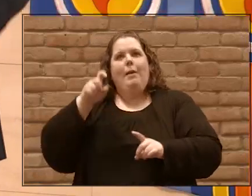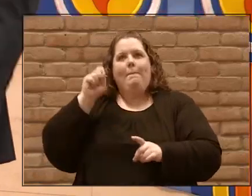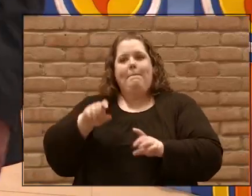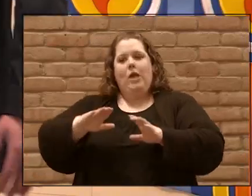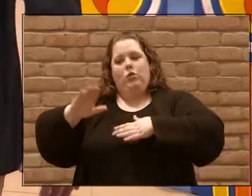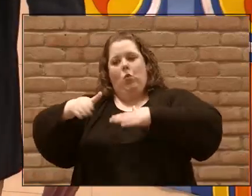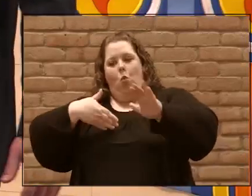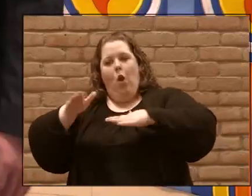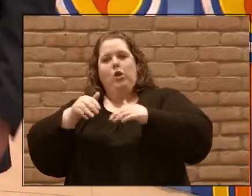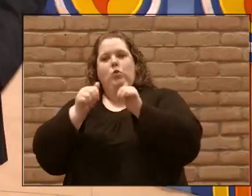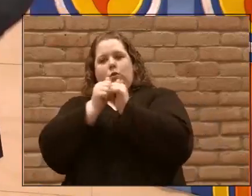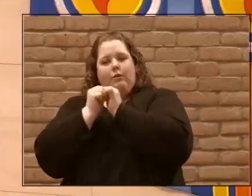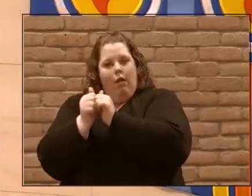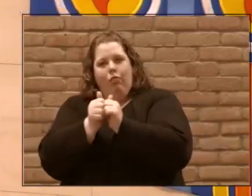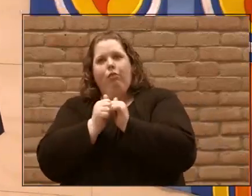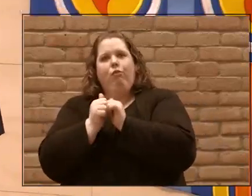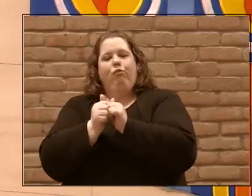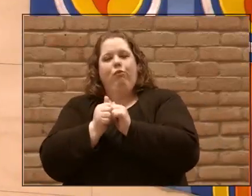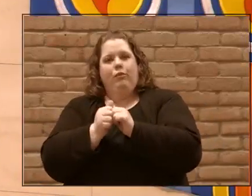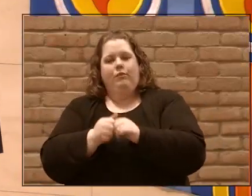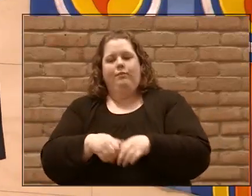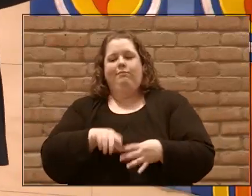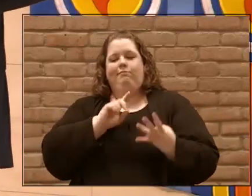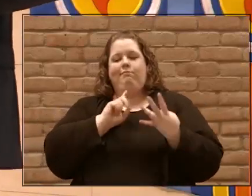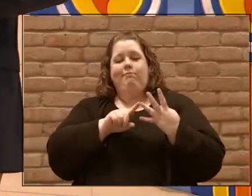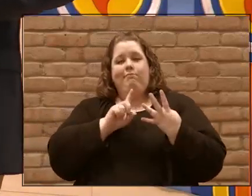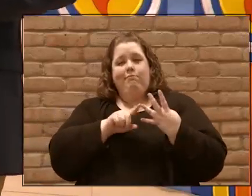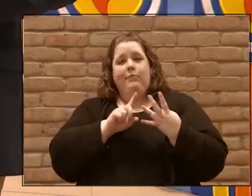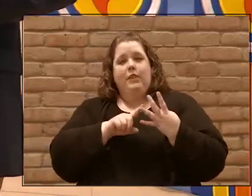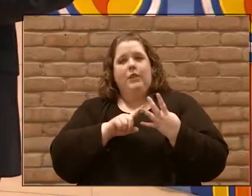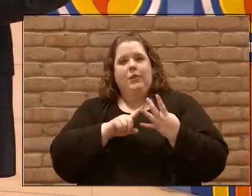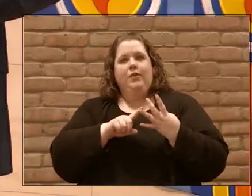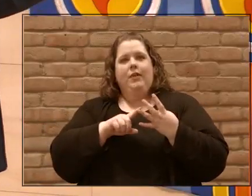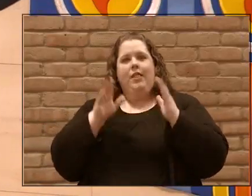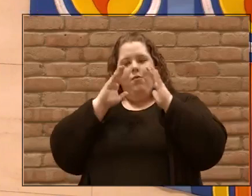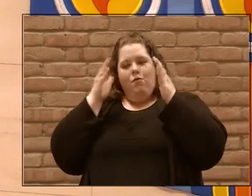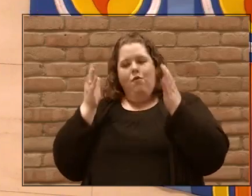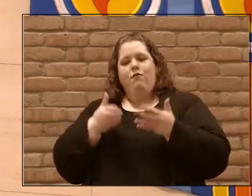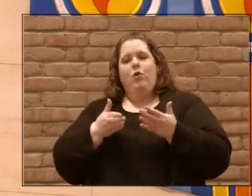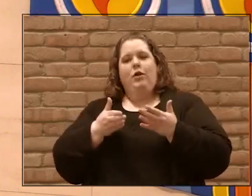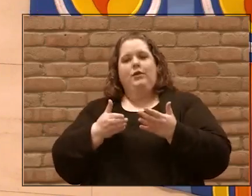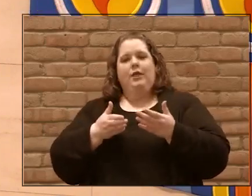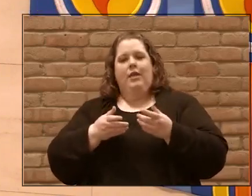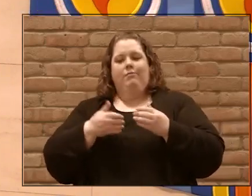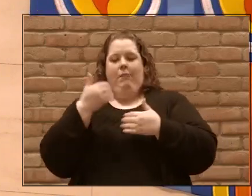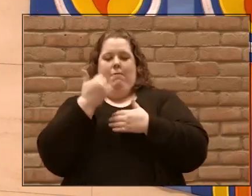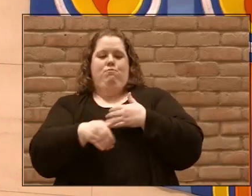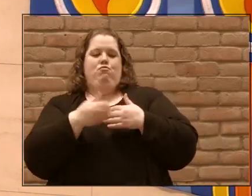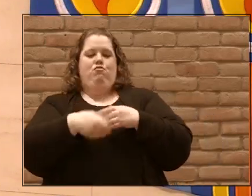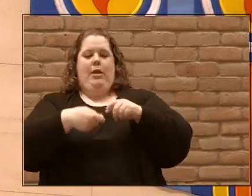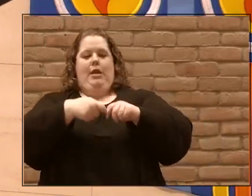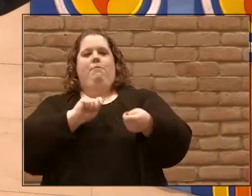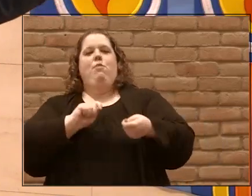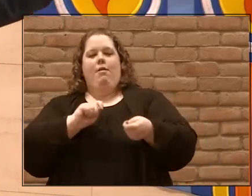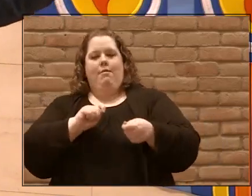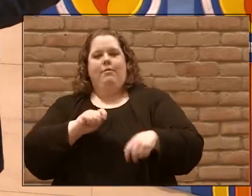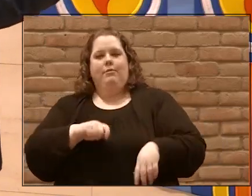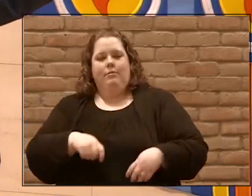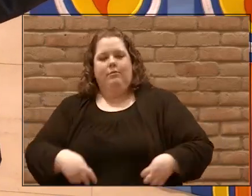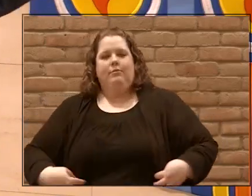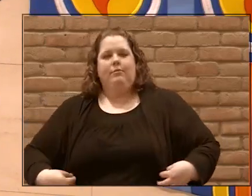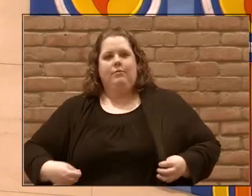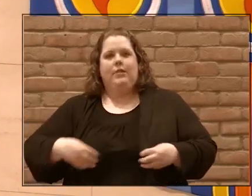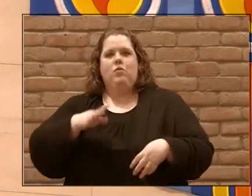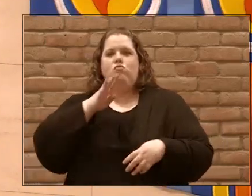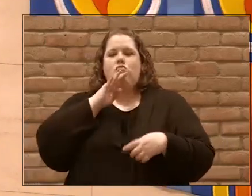Third, they devoted themselves to the breaking of bread. And it's that same word that's used throughout the New Testament to talk about a regular